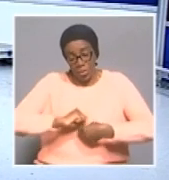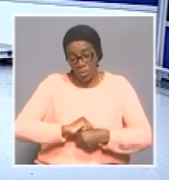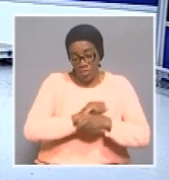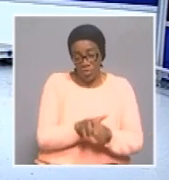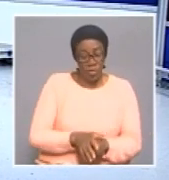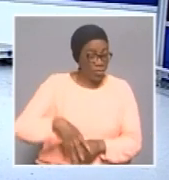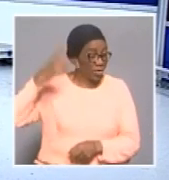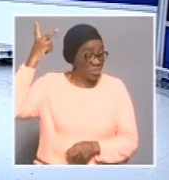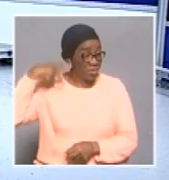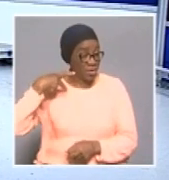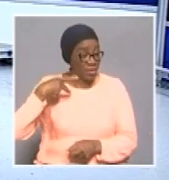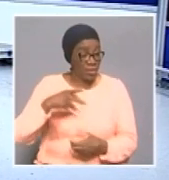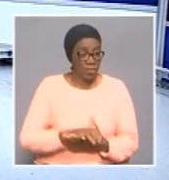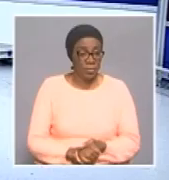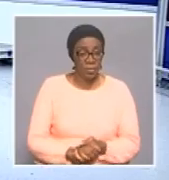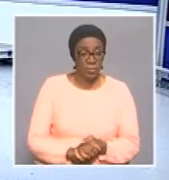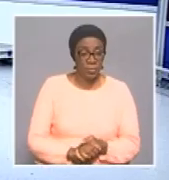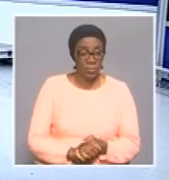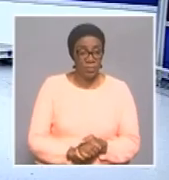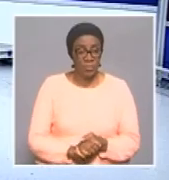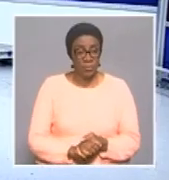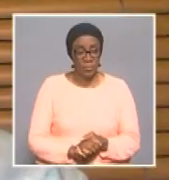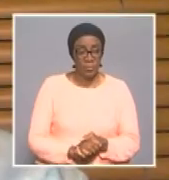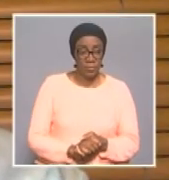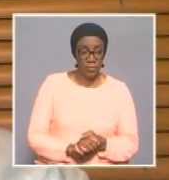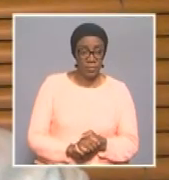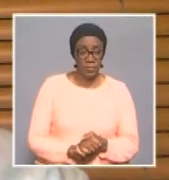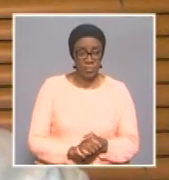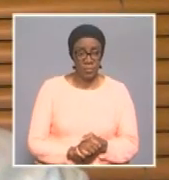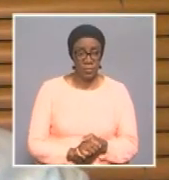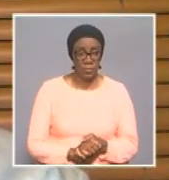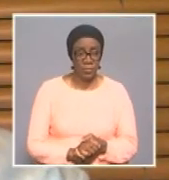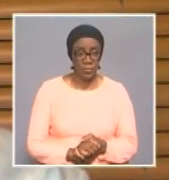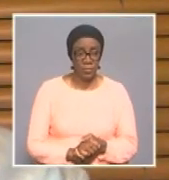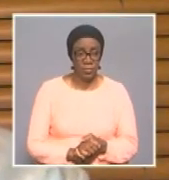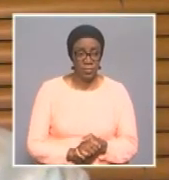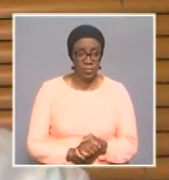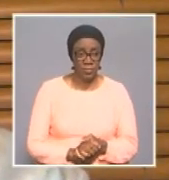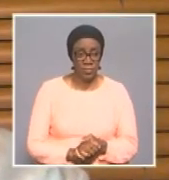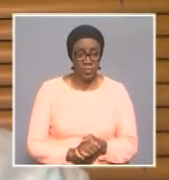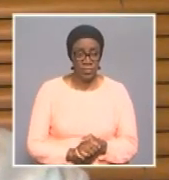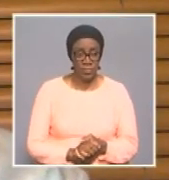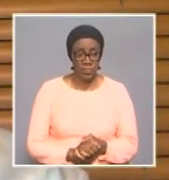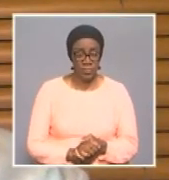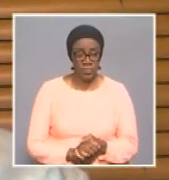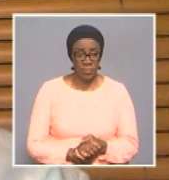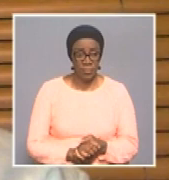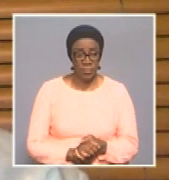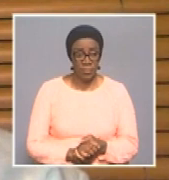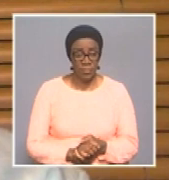There is, for example, a paper stipulating written by two presidents of Erangori